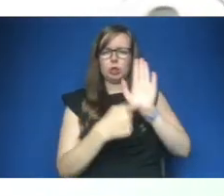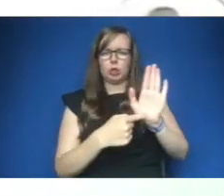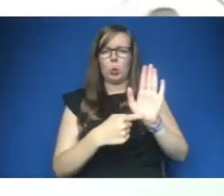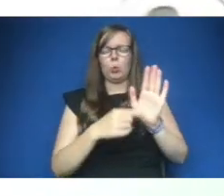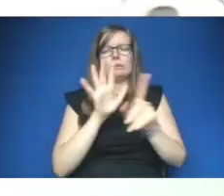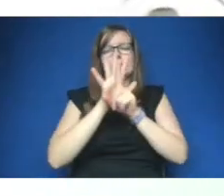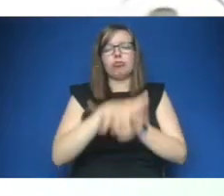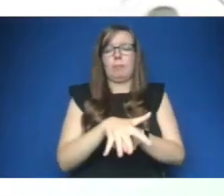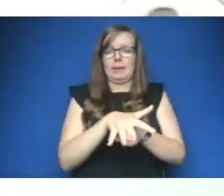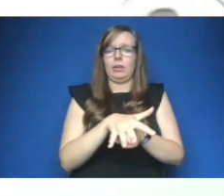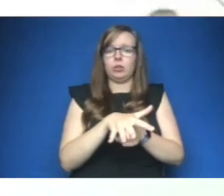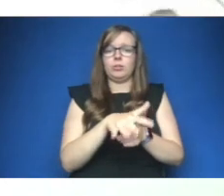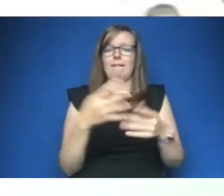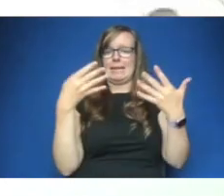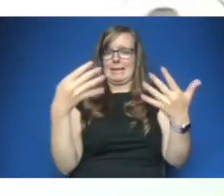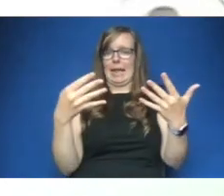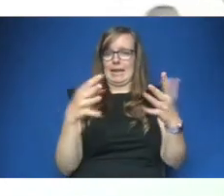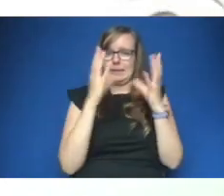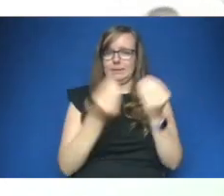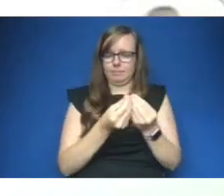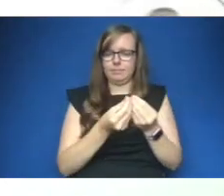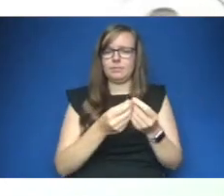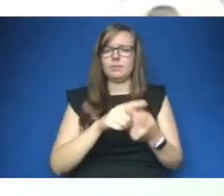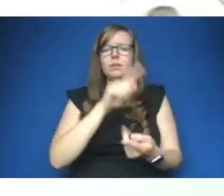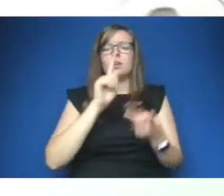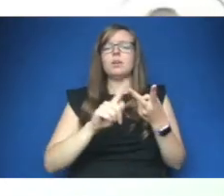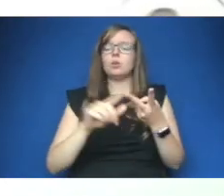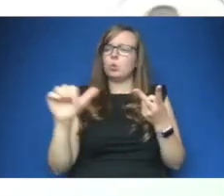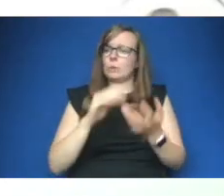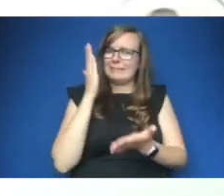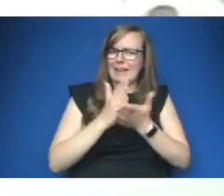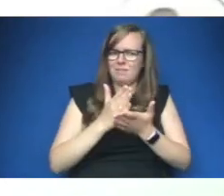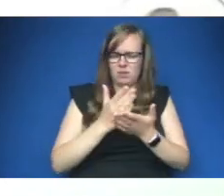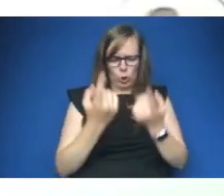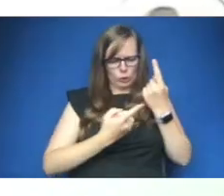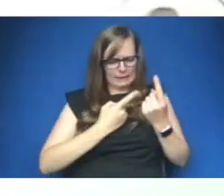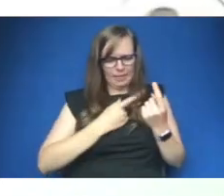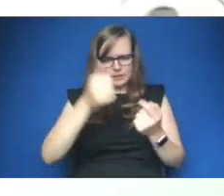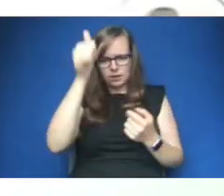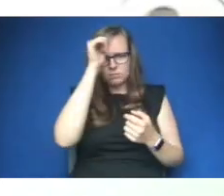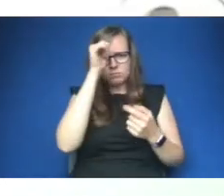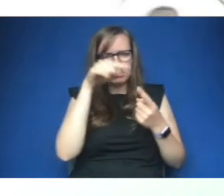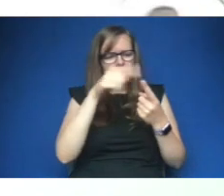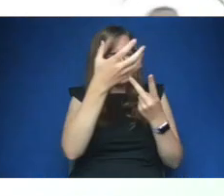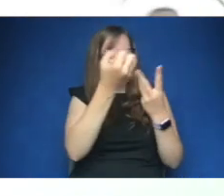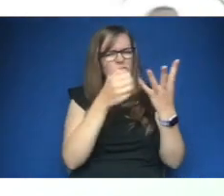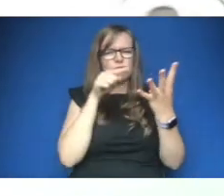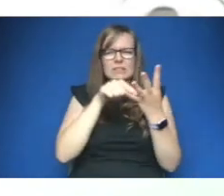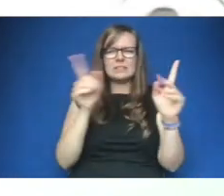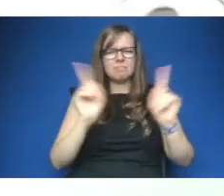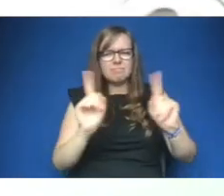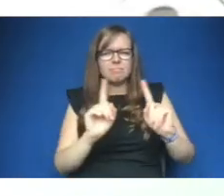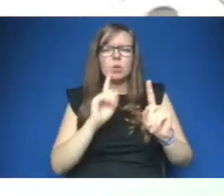and we should definitely familiar some familiarize ourselves what these characteristics are so that things like class gender